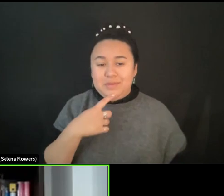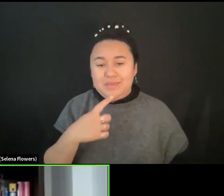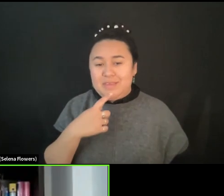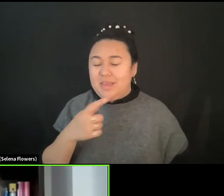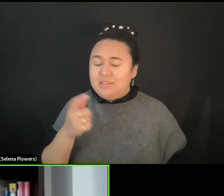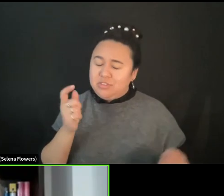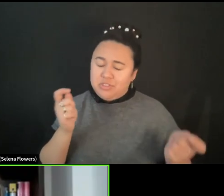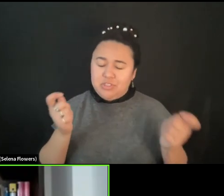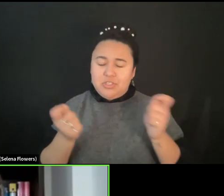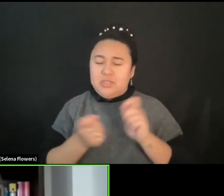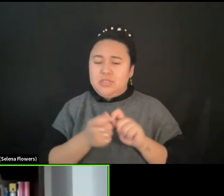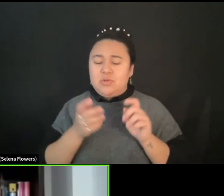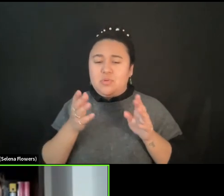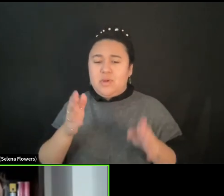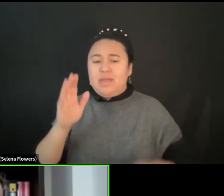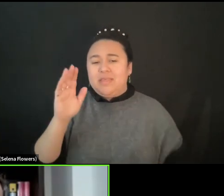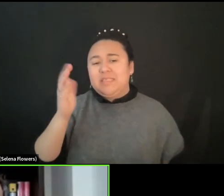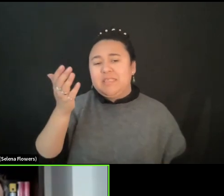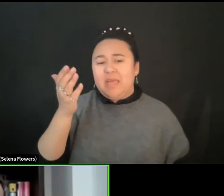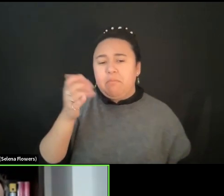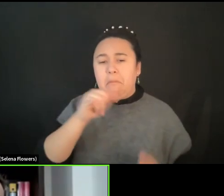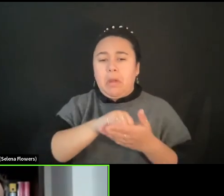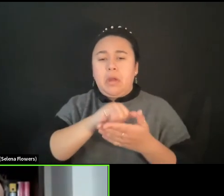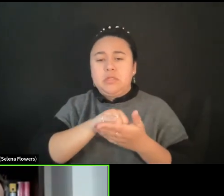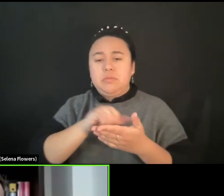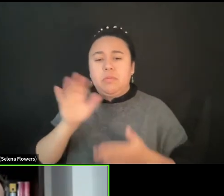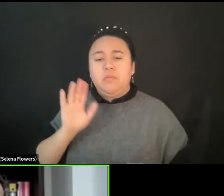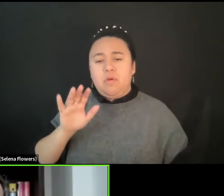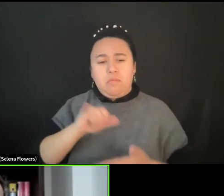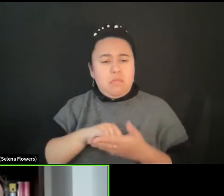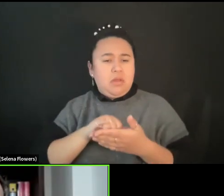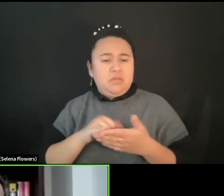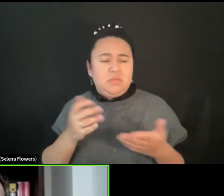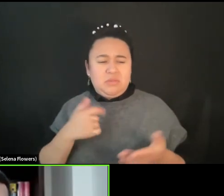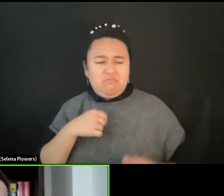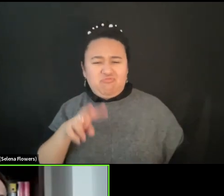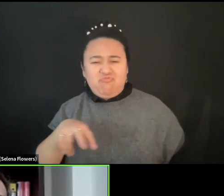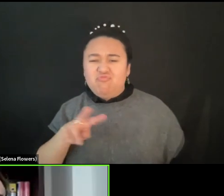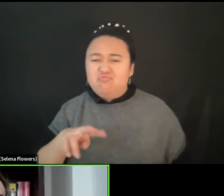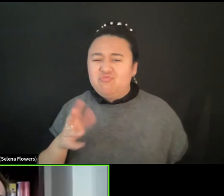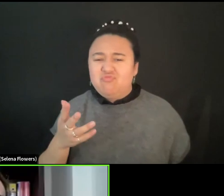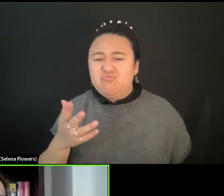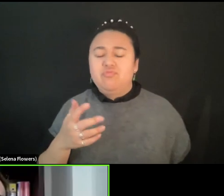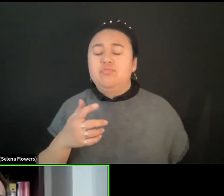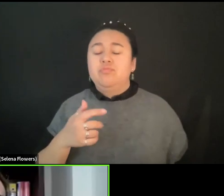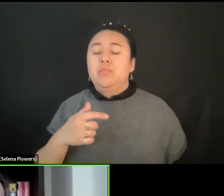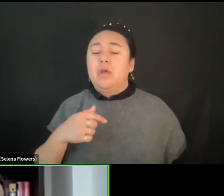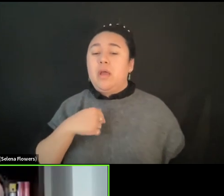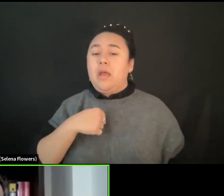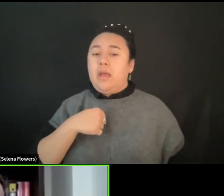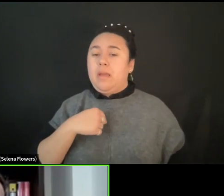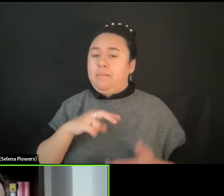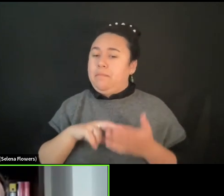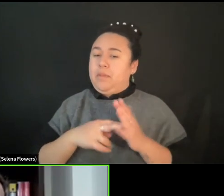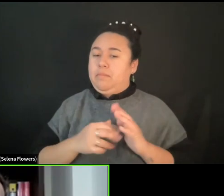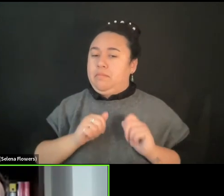that seemed impossible before. Because I'm talking about myself,